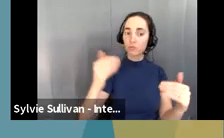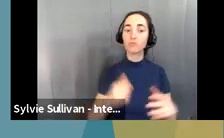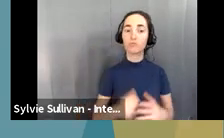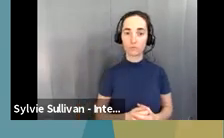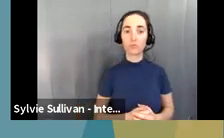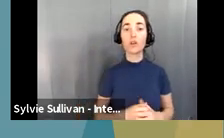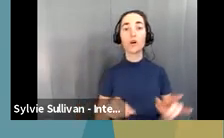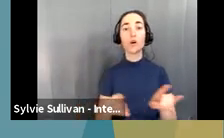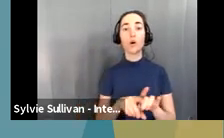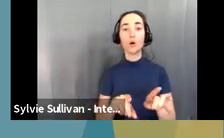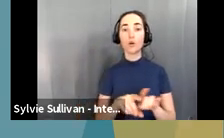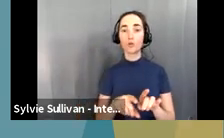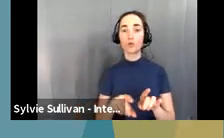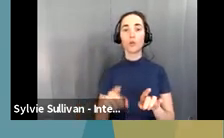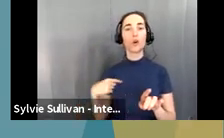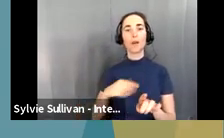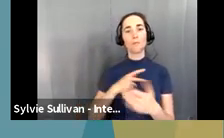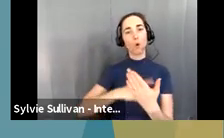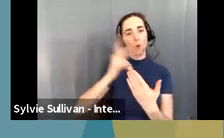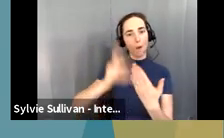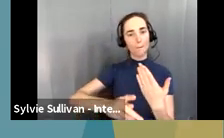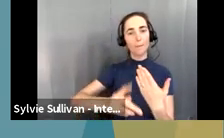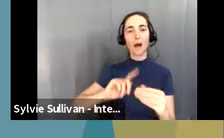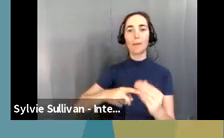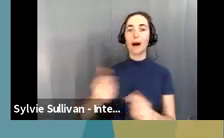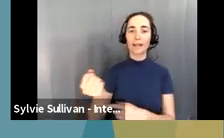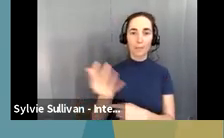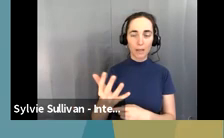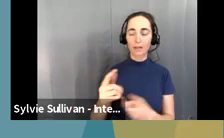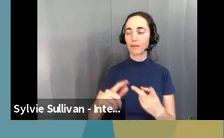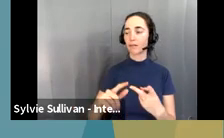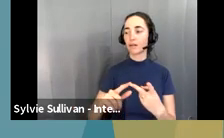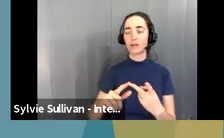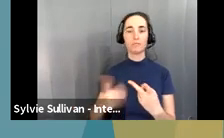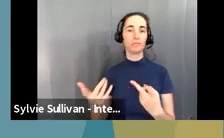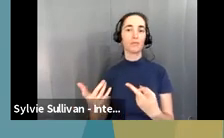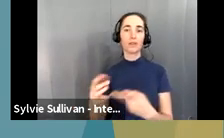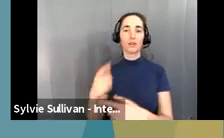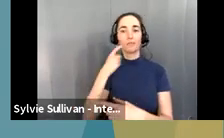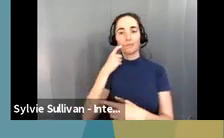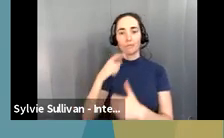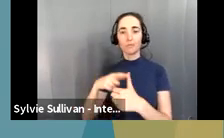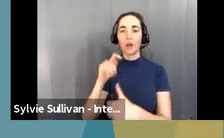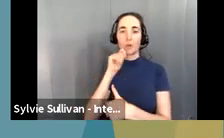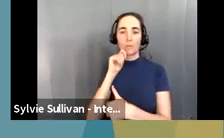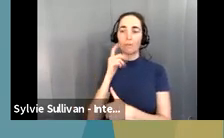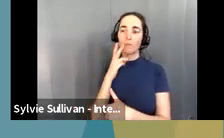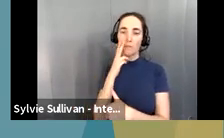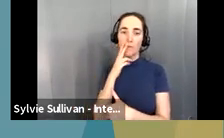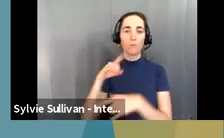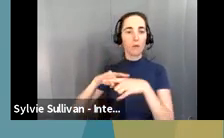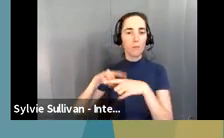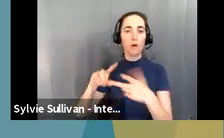programming surrounding gambling, um, substance use, such as tobacco, opioids, but we have a lot of very